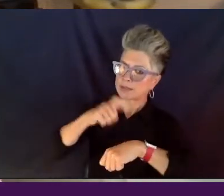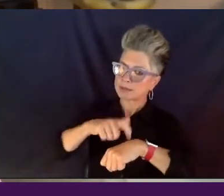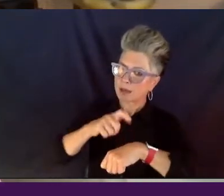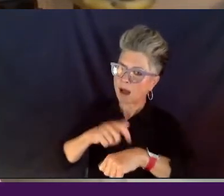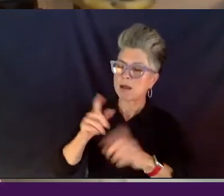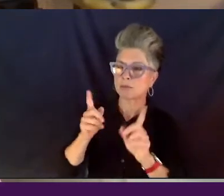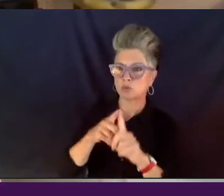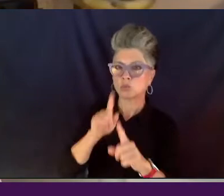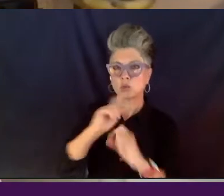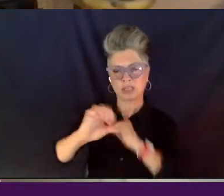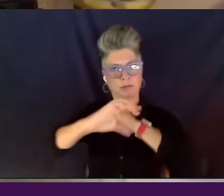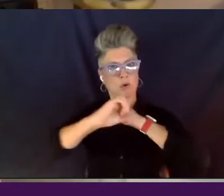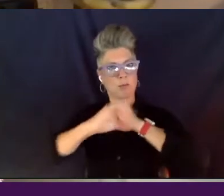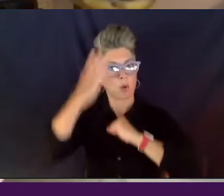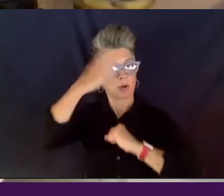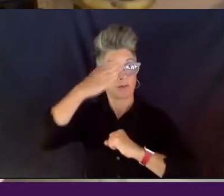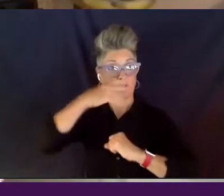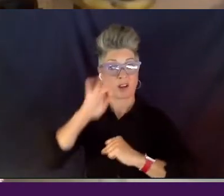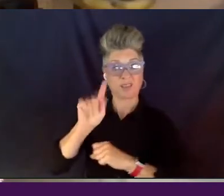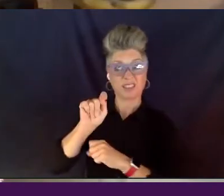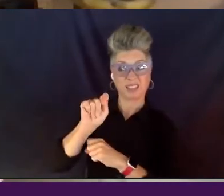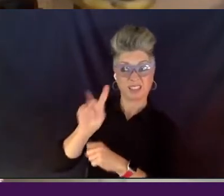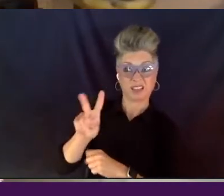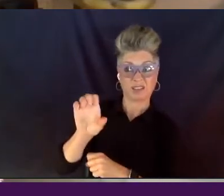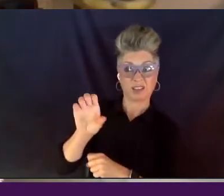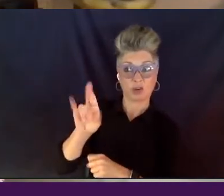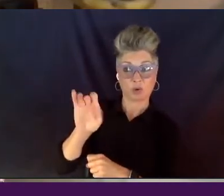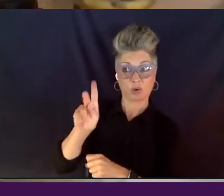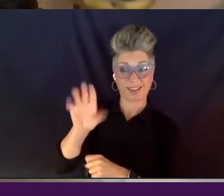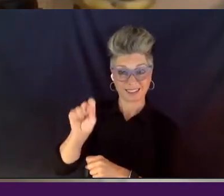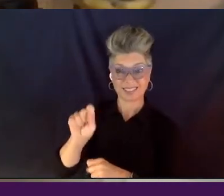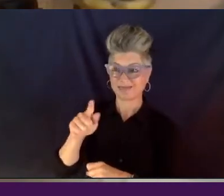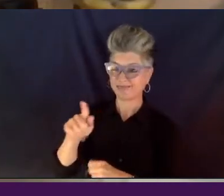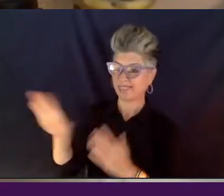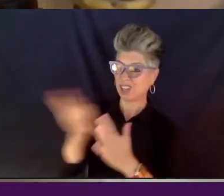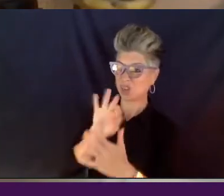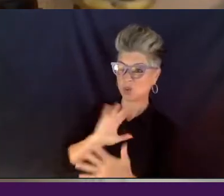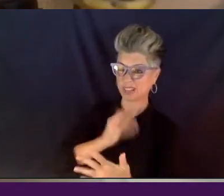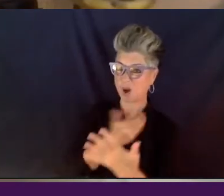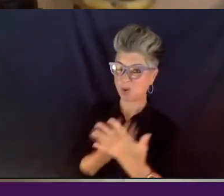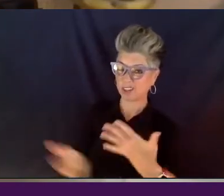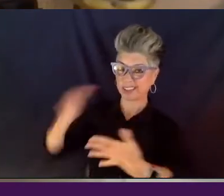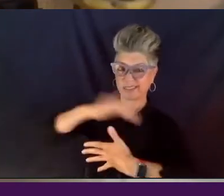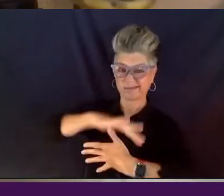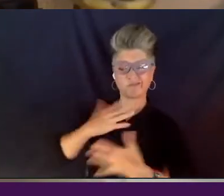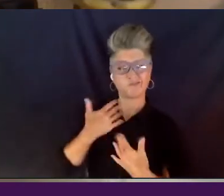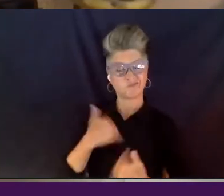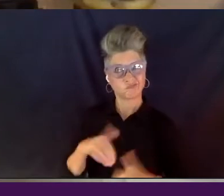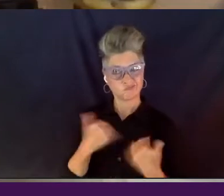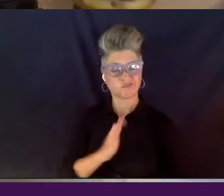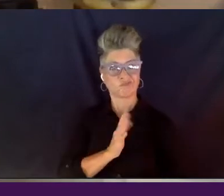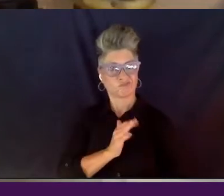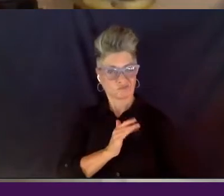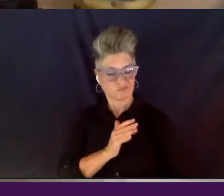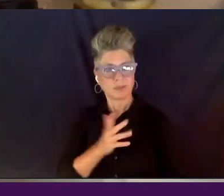front of all the television critics out of all the films, he chose ours to do that. But I think it really allowed us to, to speak to an audience that is